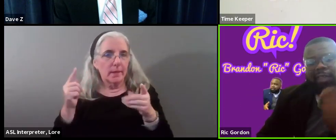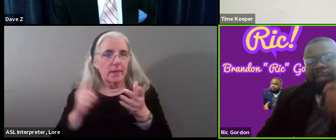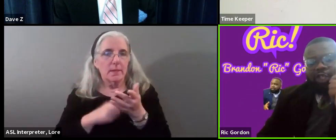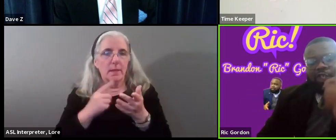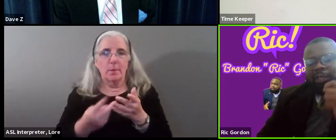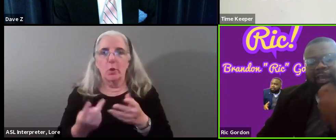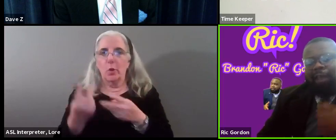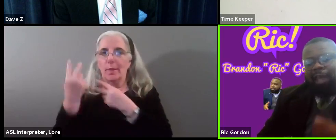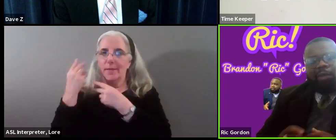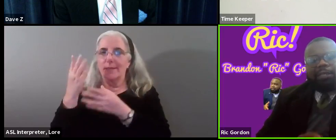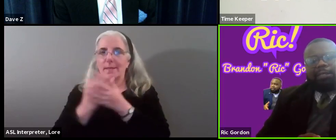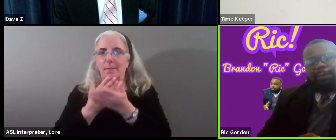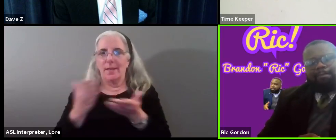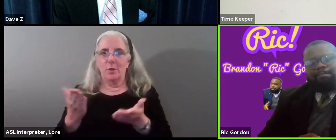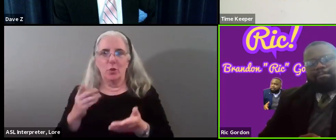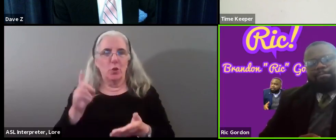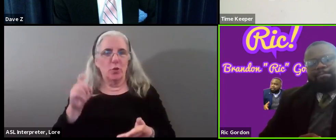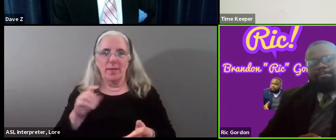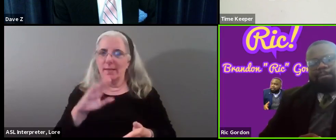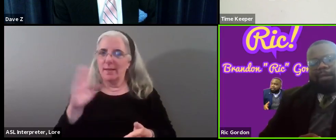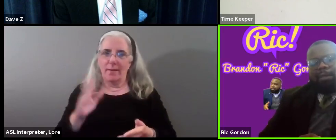back and you see things that should not have happened.